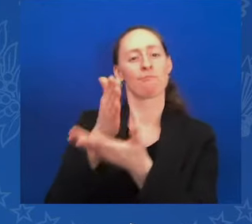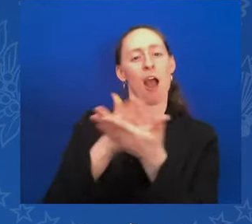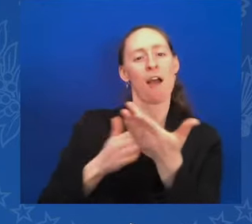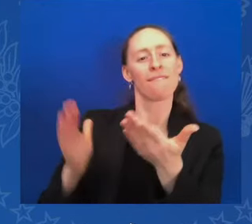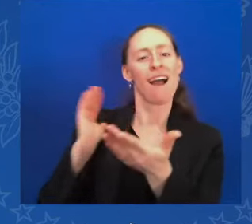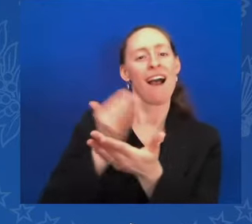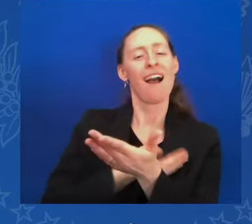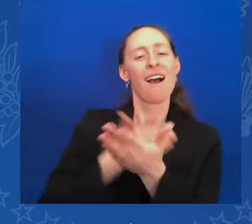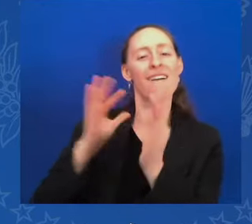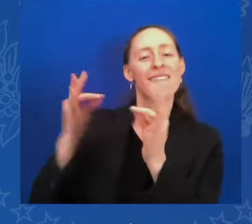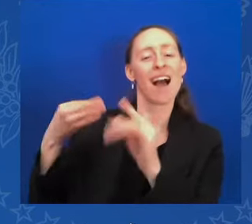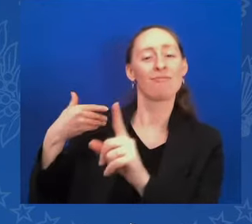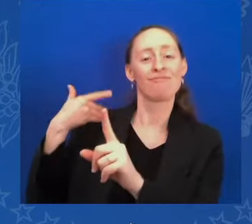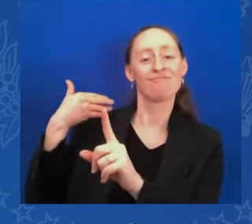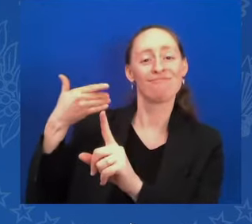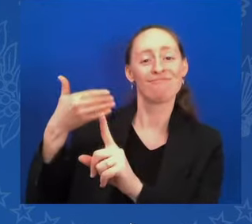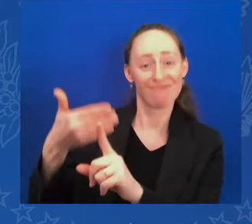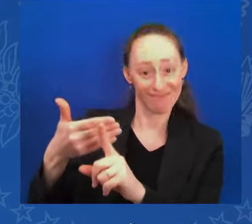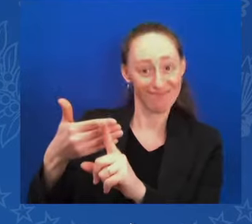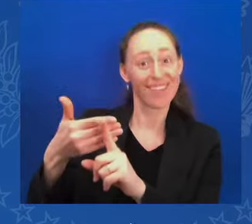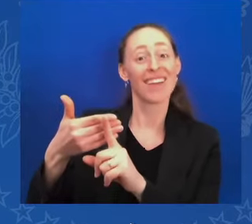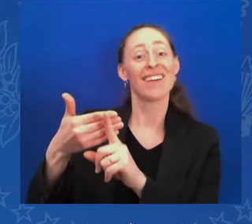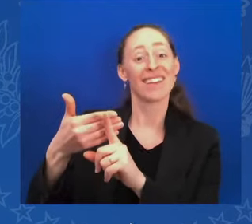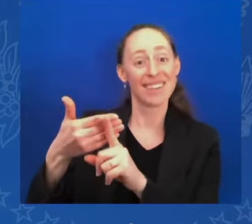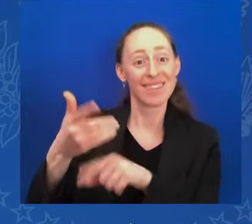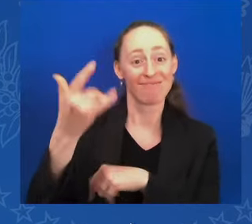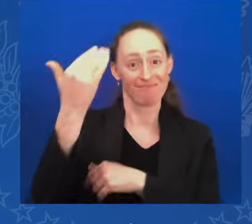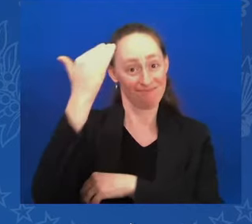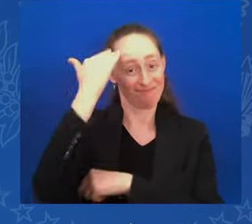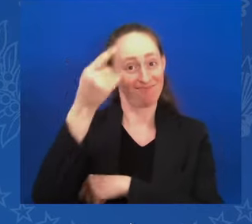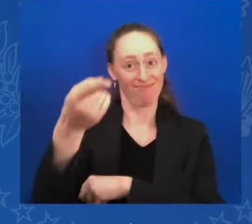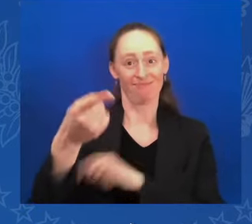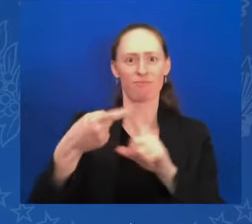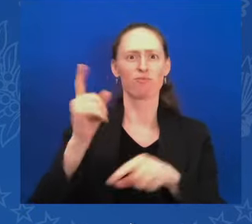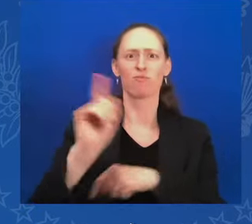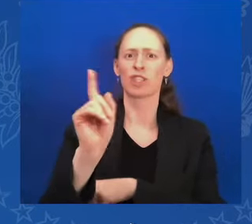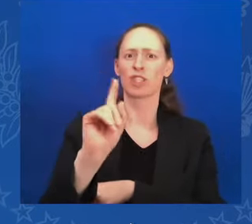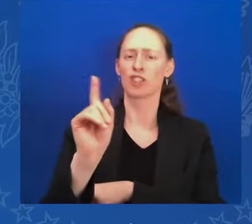But you are so much more than our beloved friend.